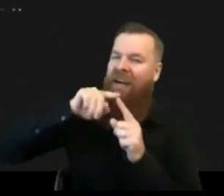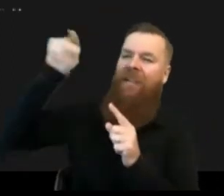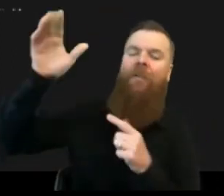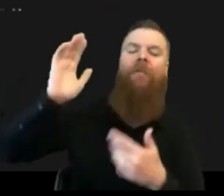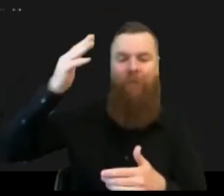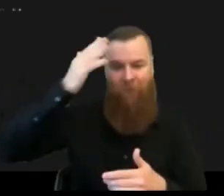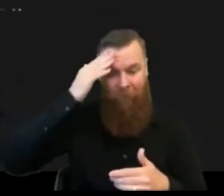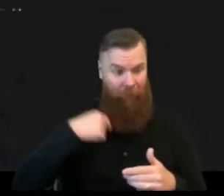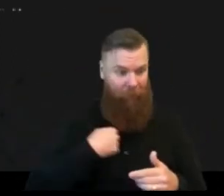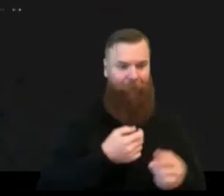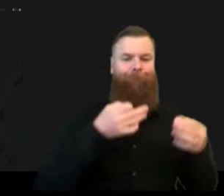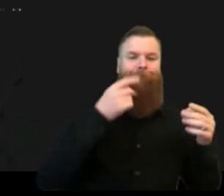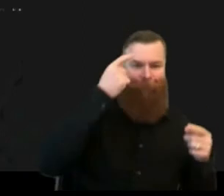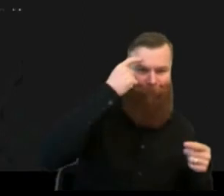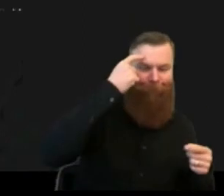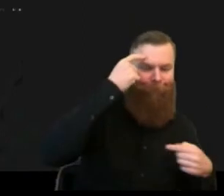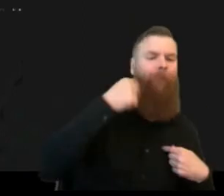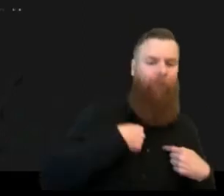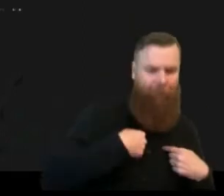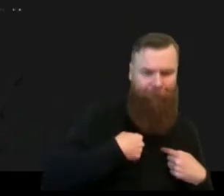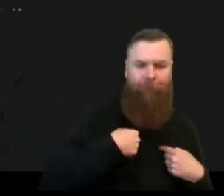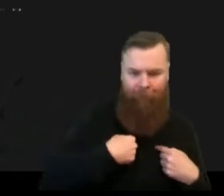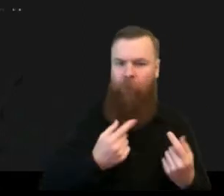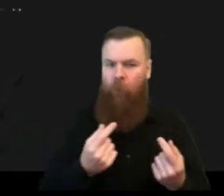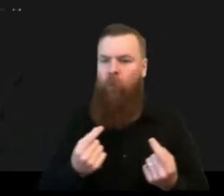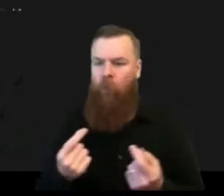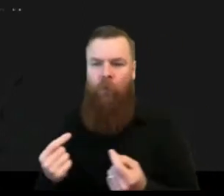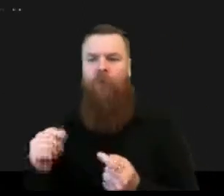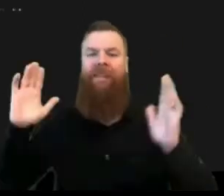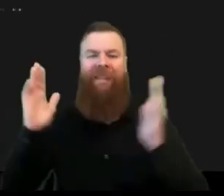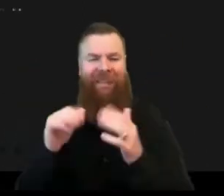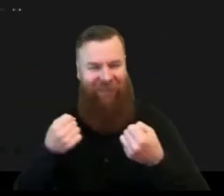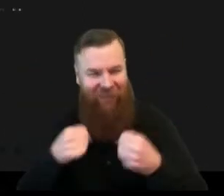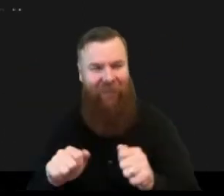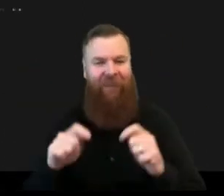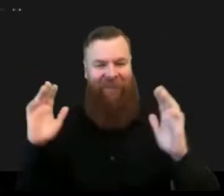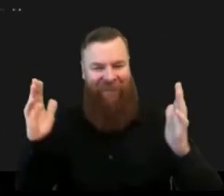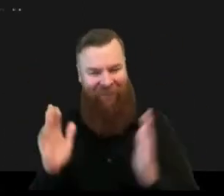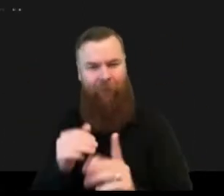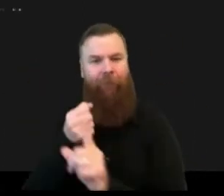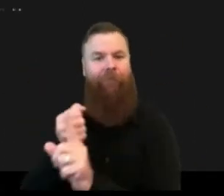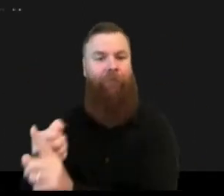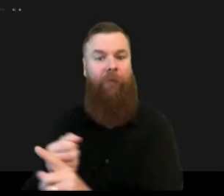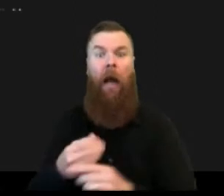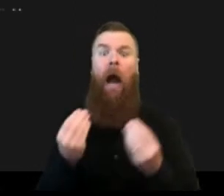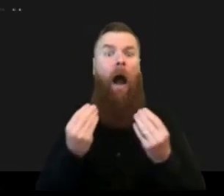matters and as well as the population and the uh livelihoods